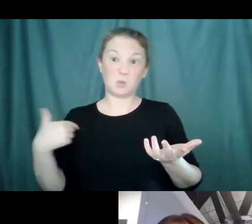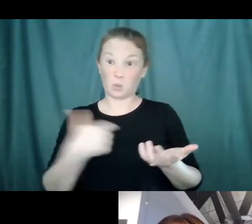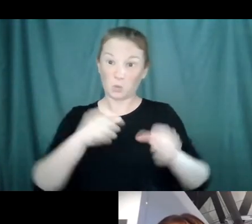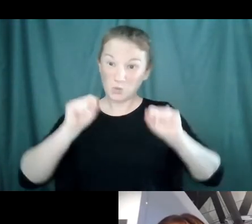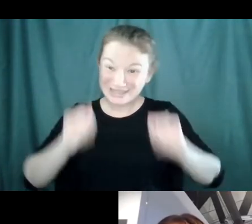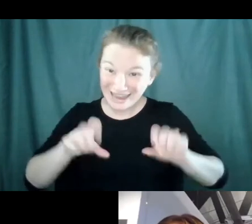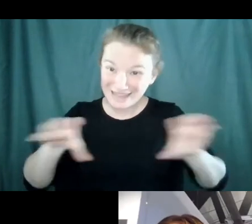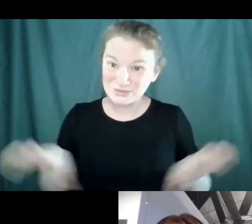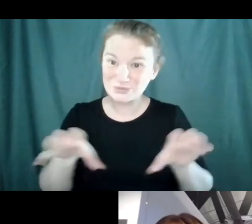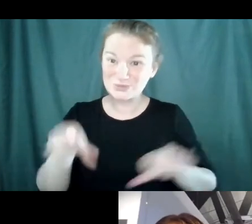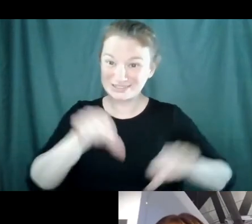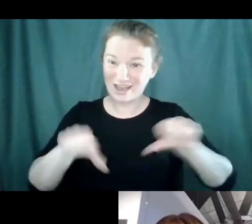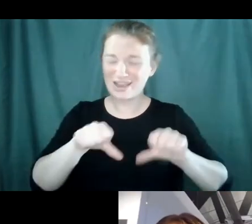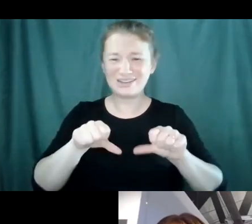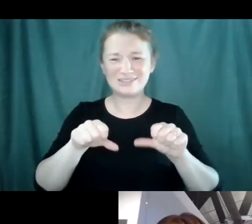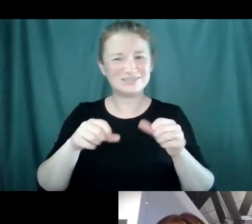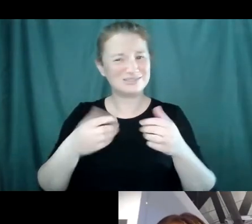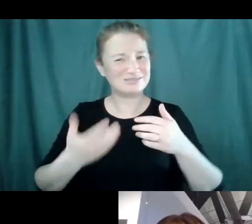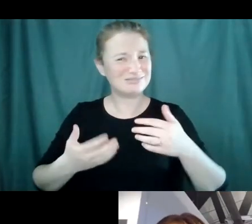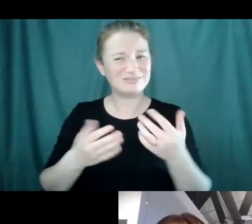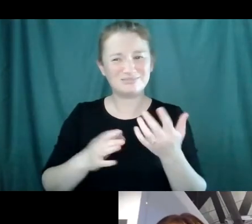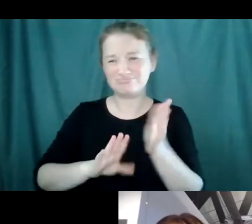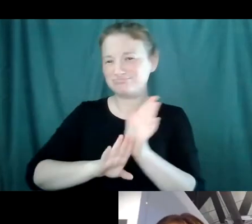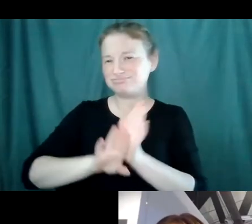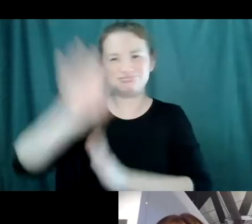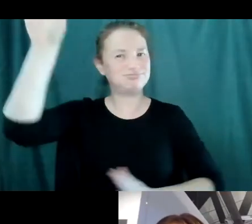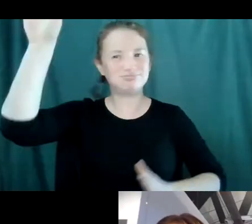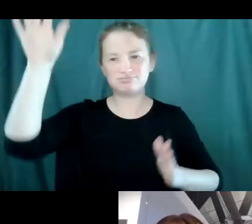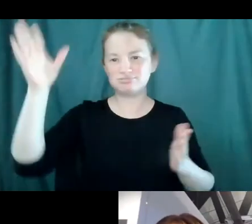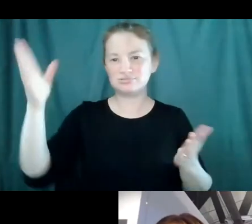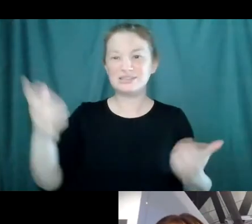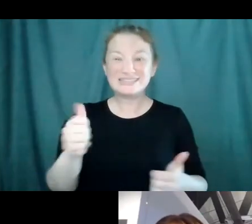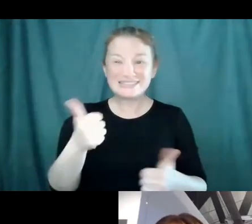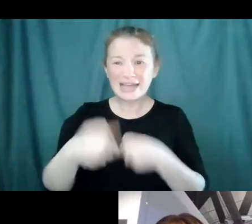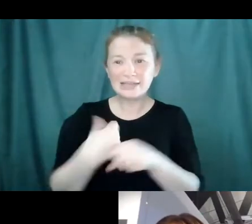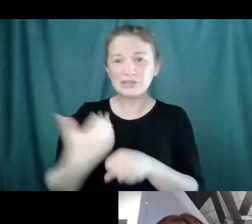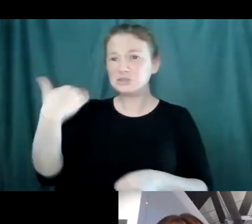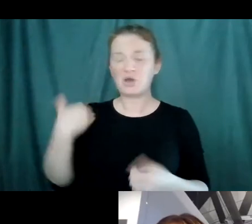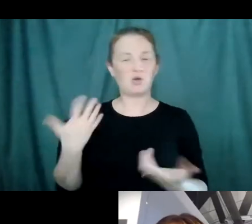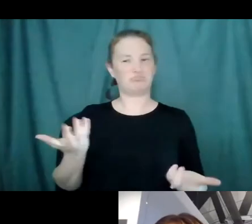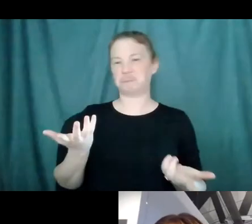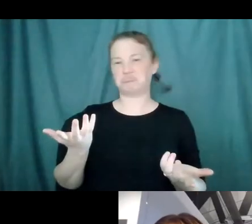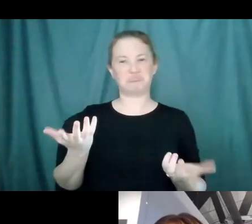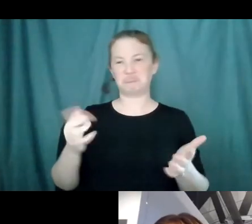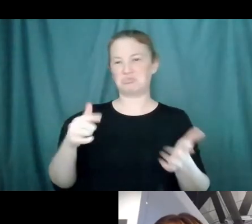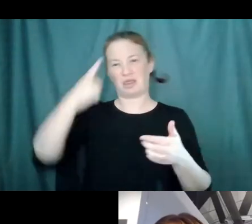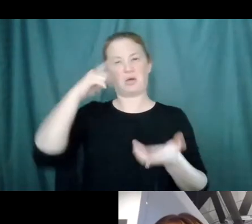I'm doing today, I could only dream of doing 10 years ago. And so